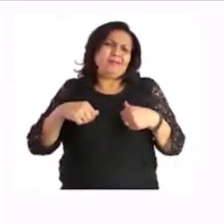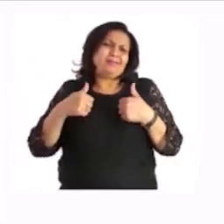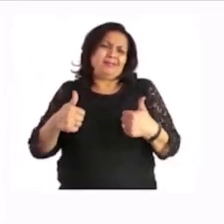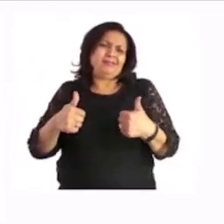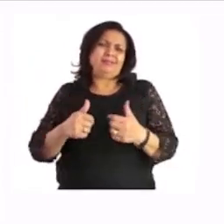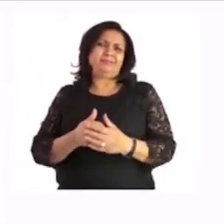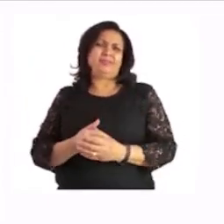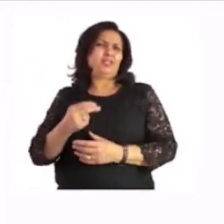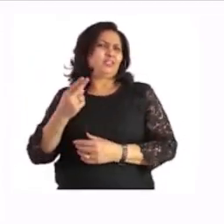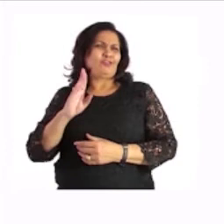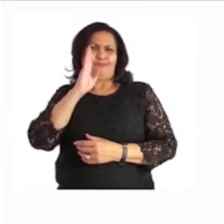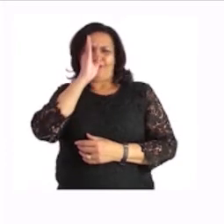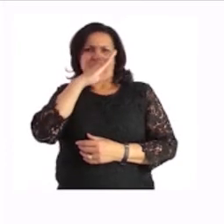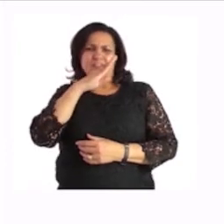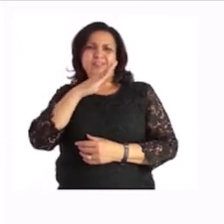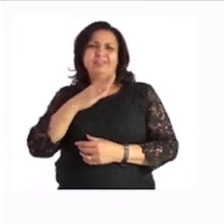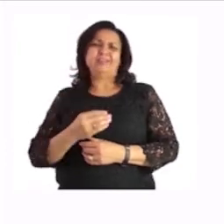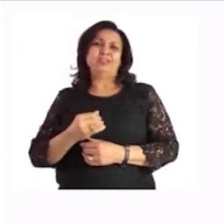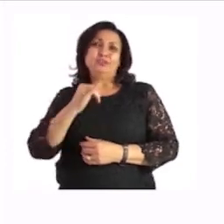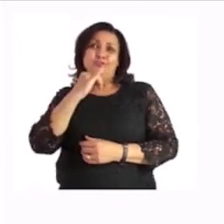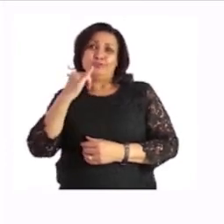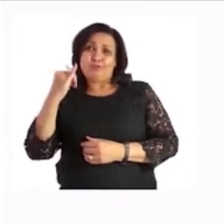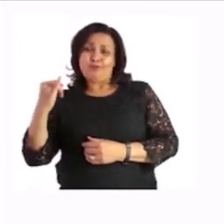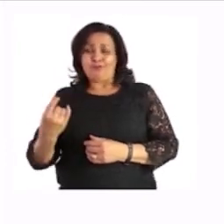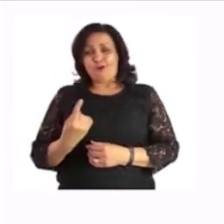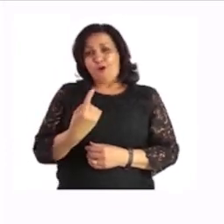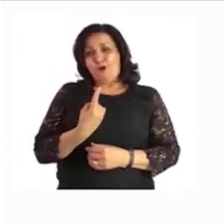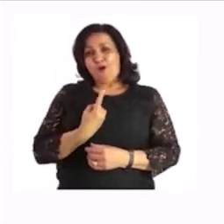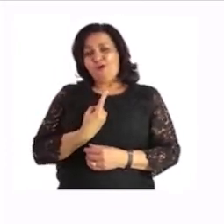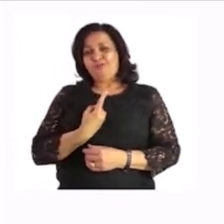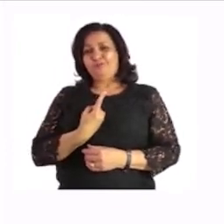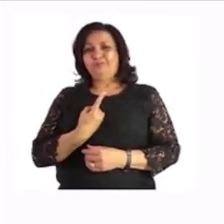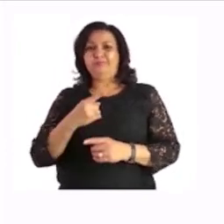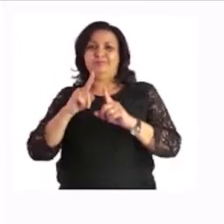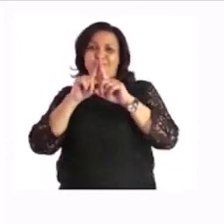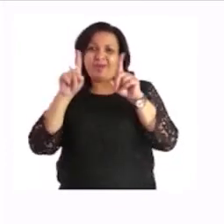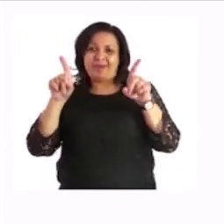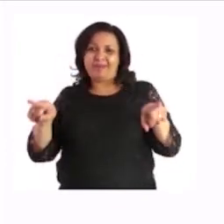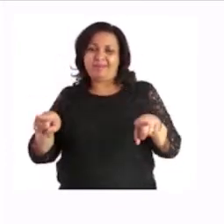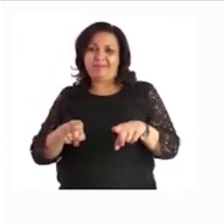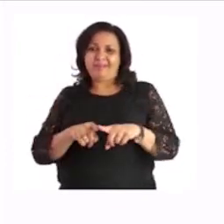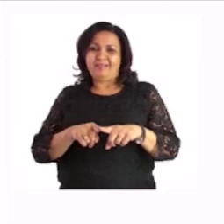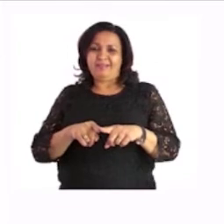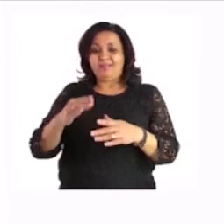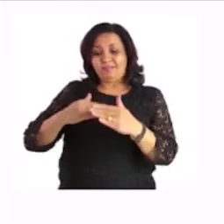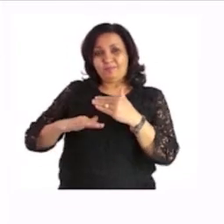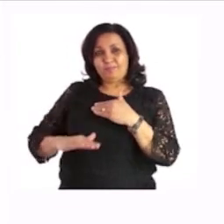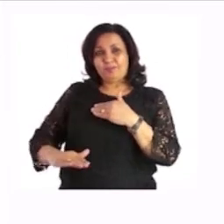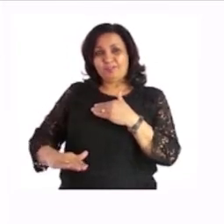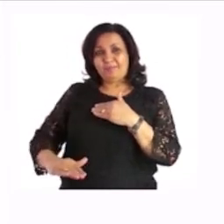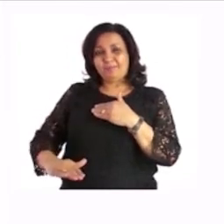don't forget to draw your own square. I would love to see that on this page